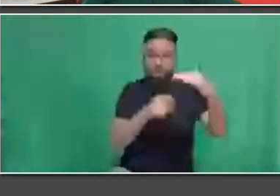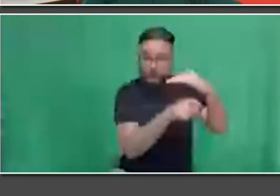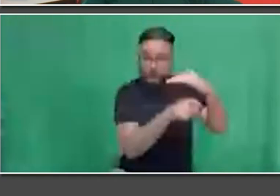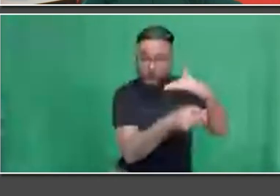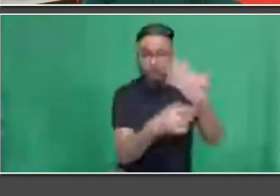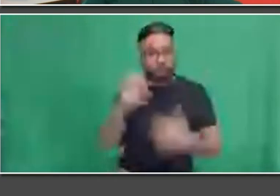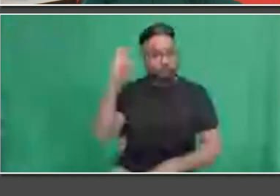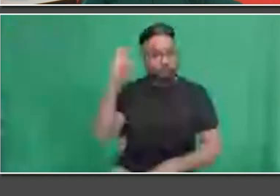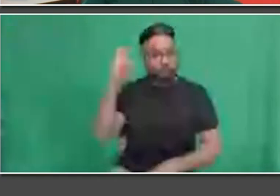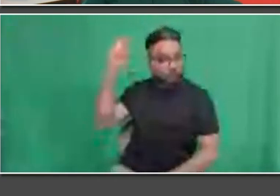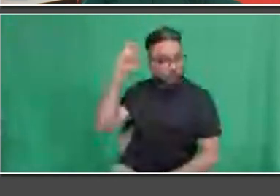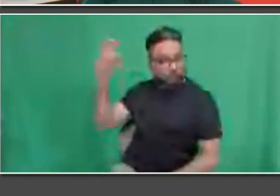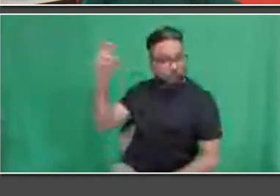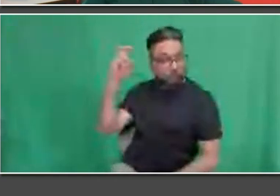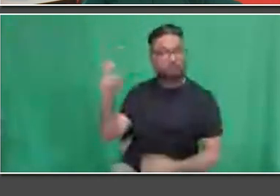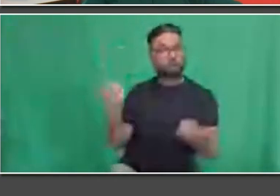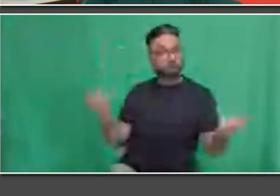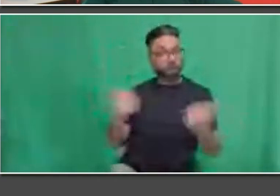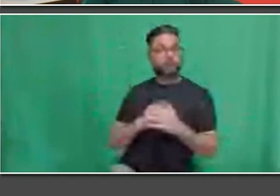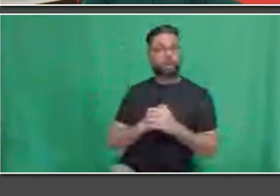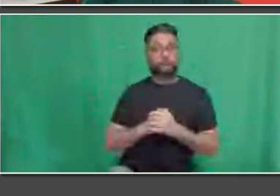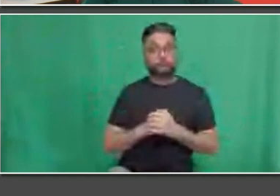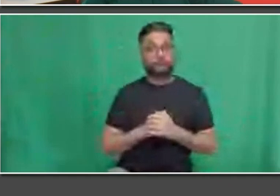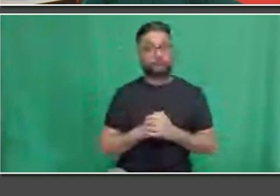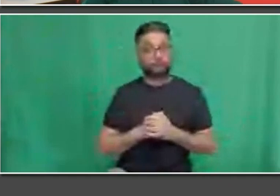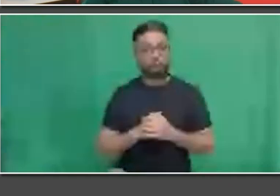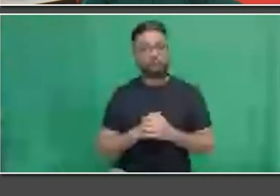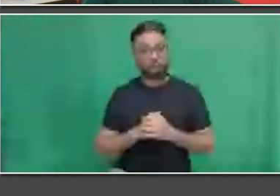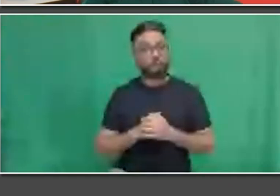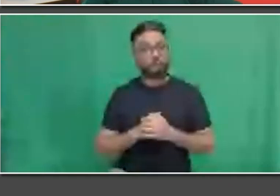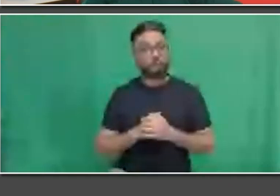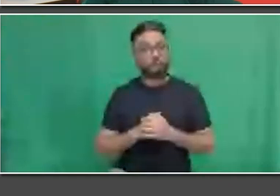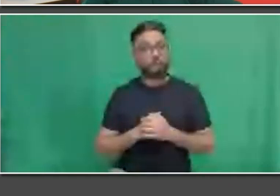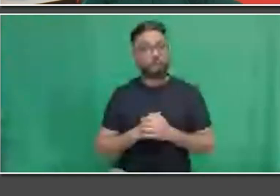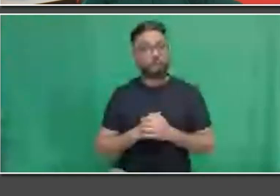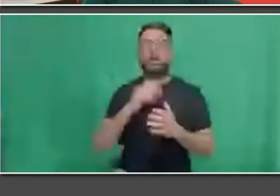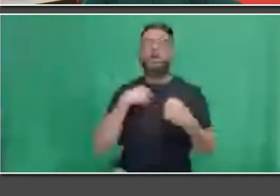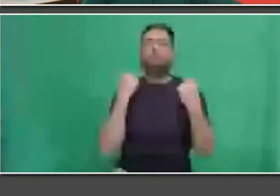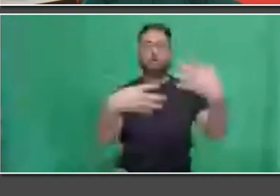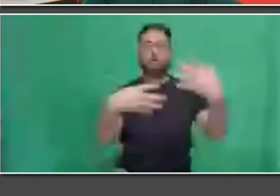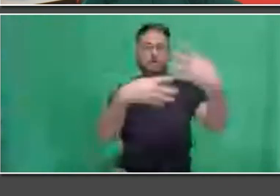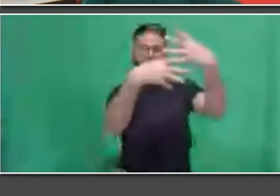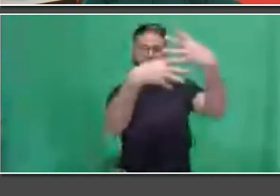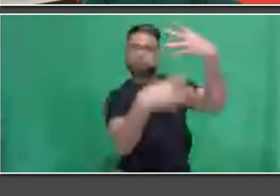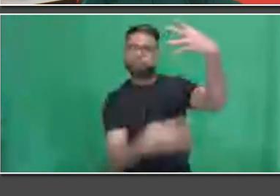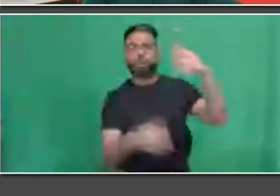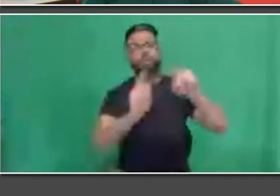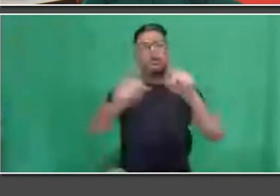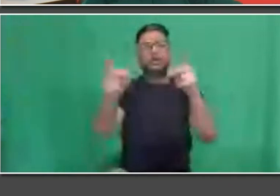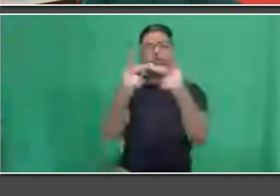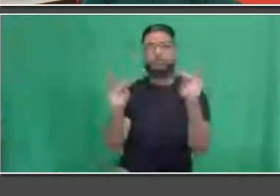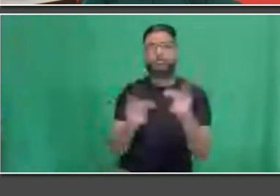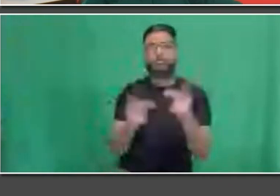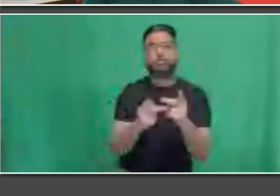areas, subway and surface facilities areas, and that's just the start. Opportunities to move and learn other areas of the